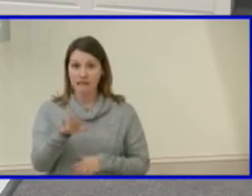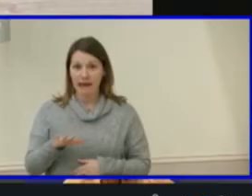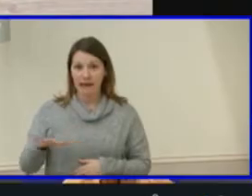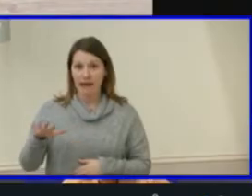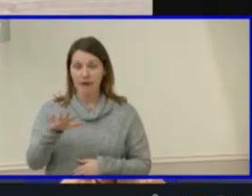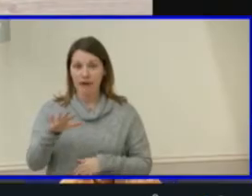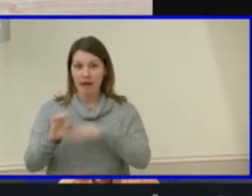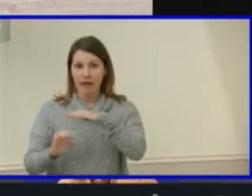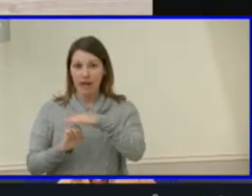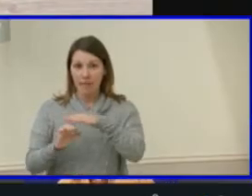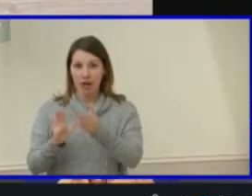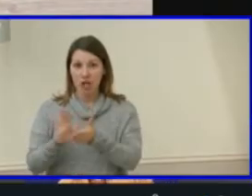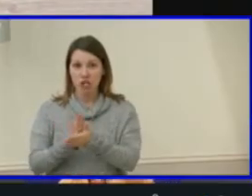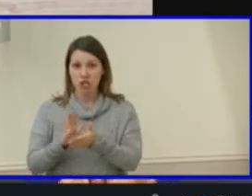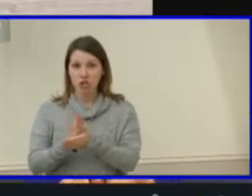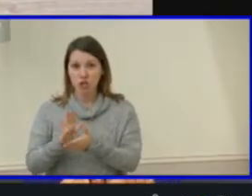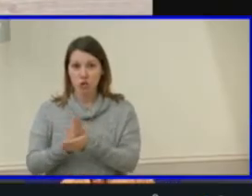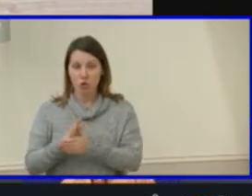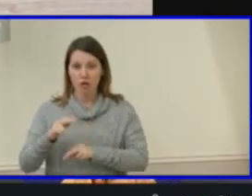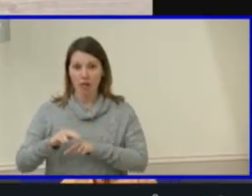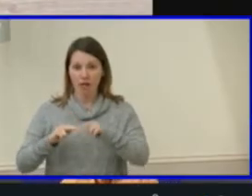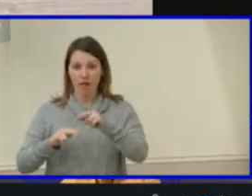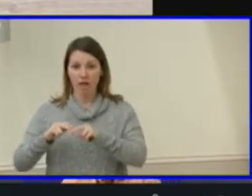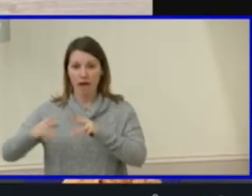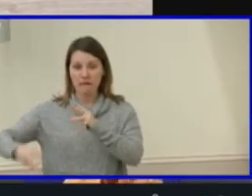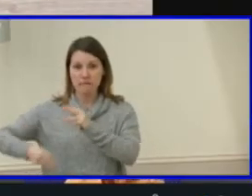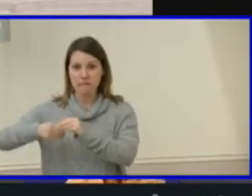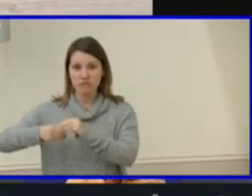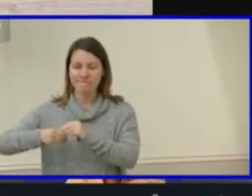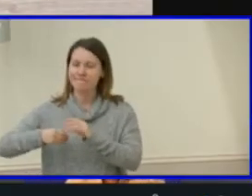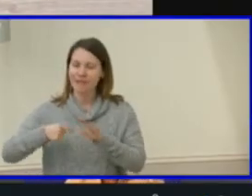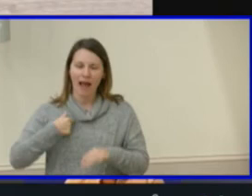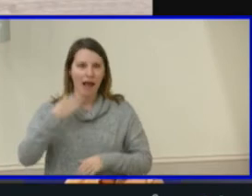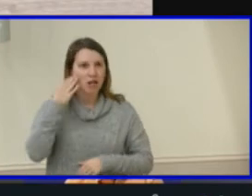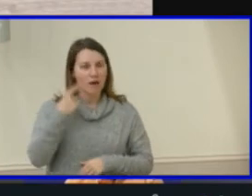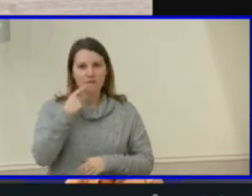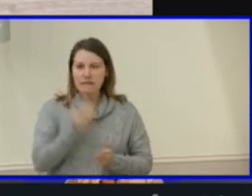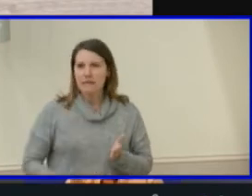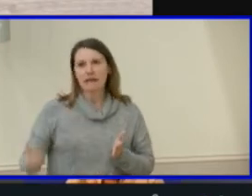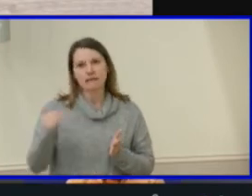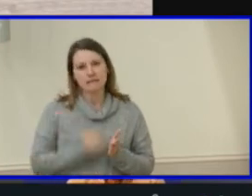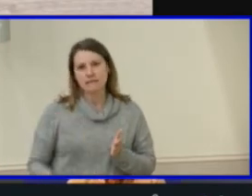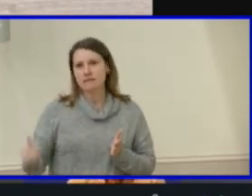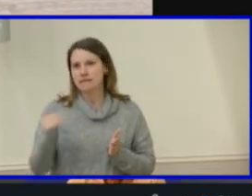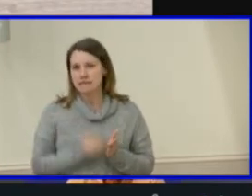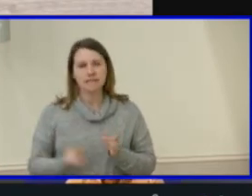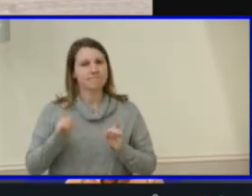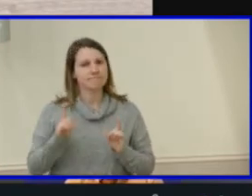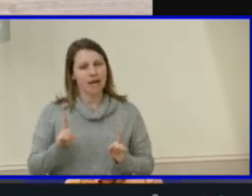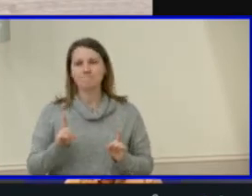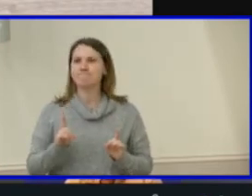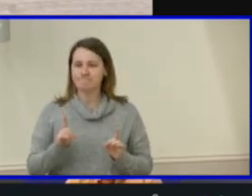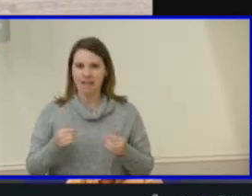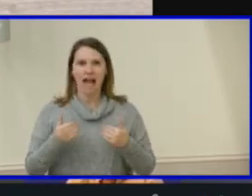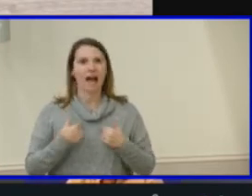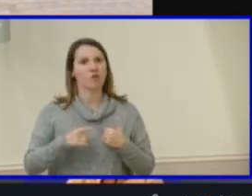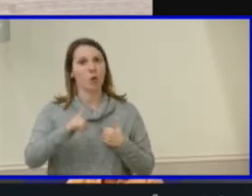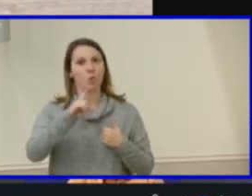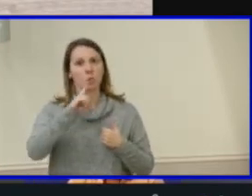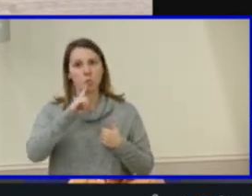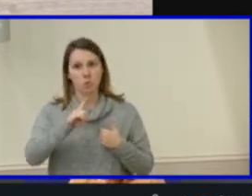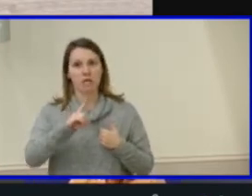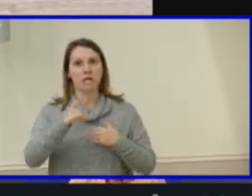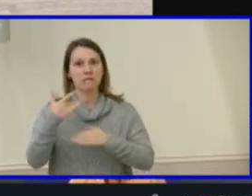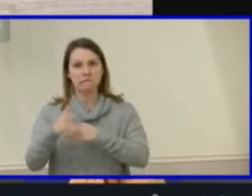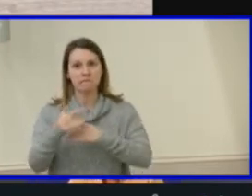school edition. And I know I'm a broken record on this, but I have a real capacity problem at